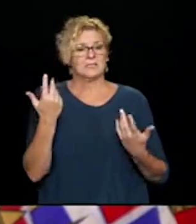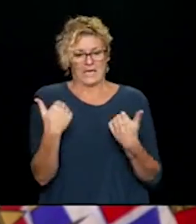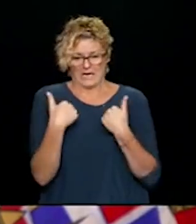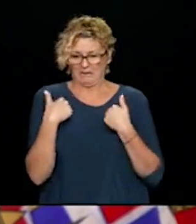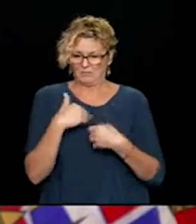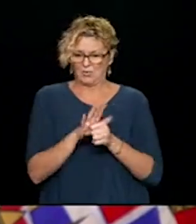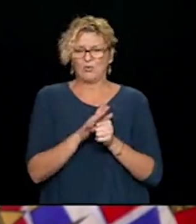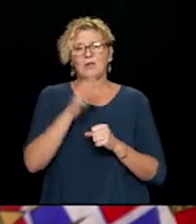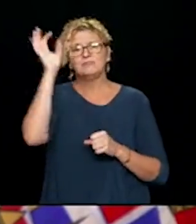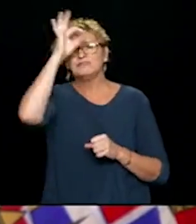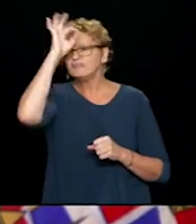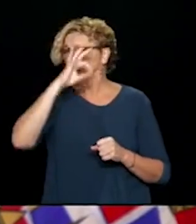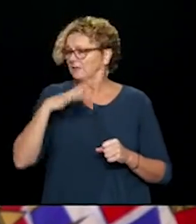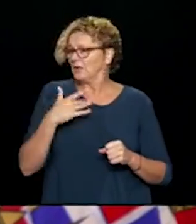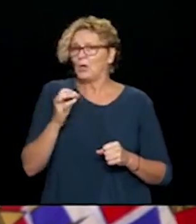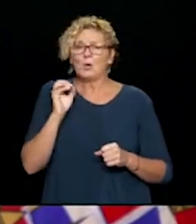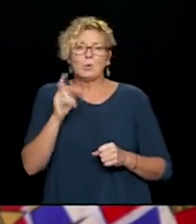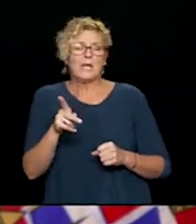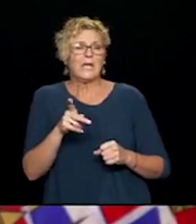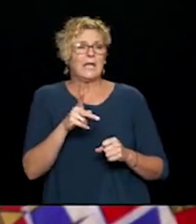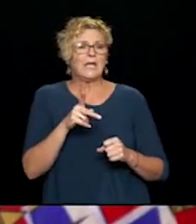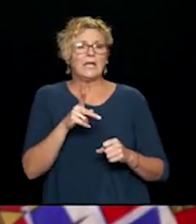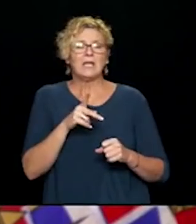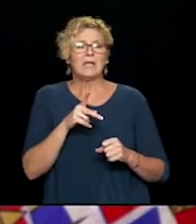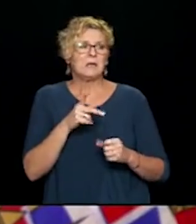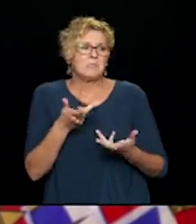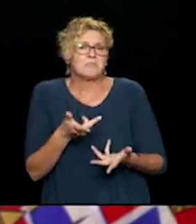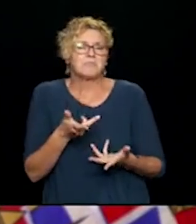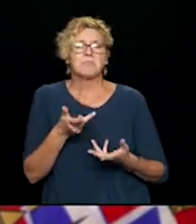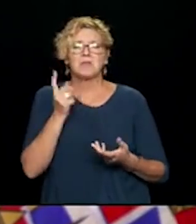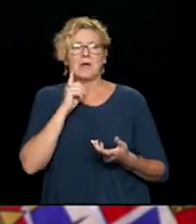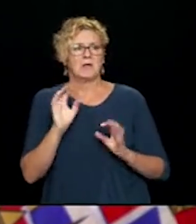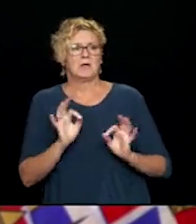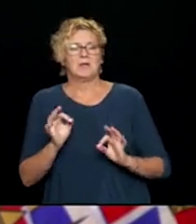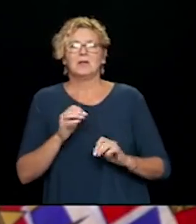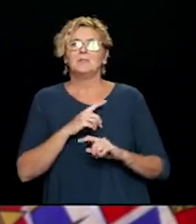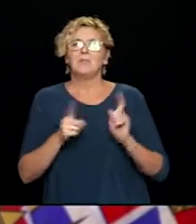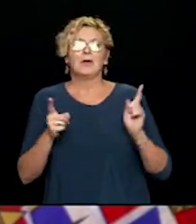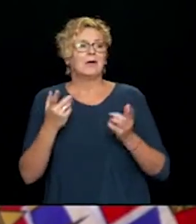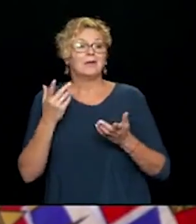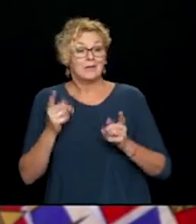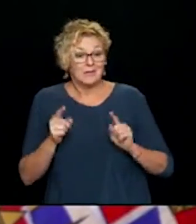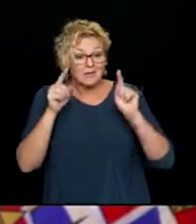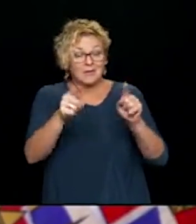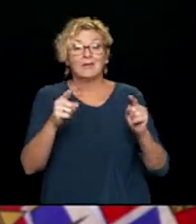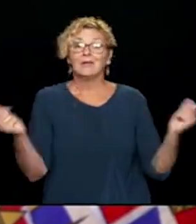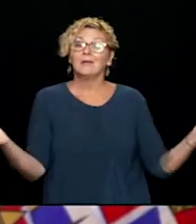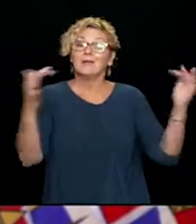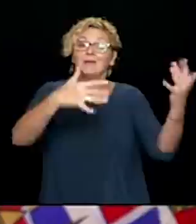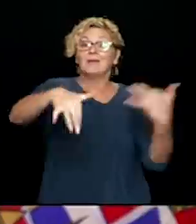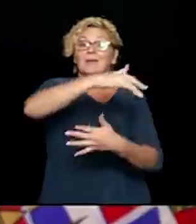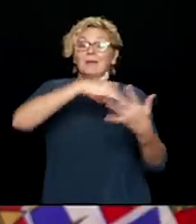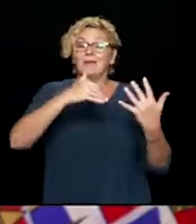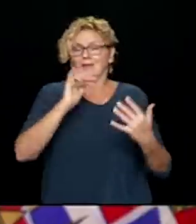And tragically, we have seen it when we've had celebrations, whether they're celebrations of life, whether it's the coming together that we